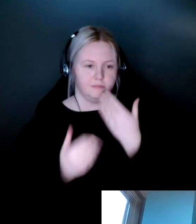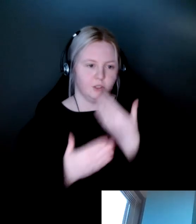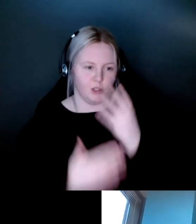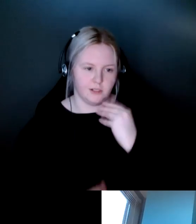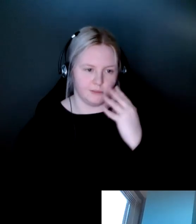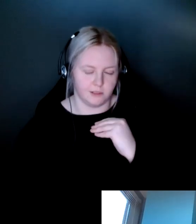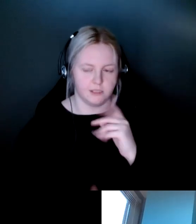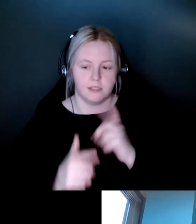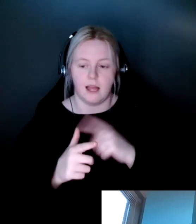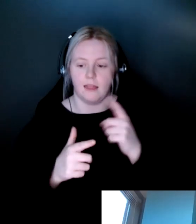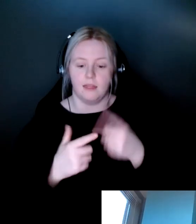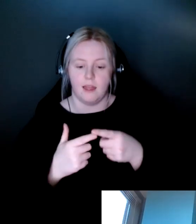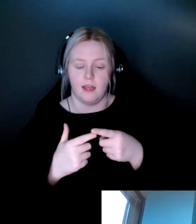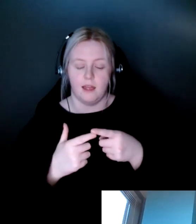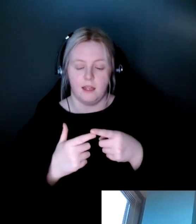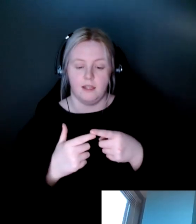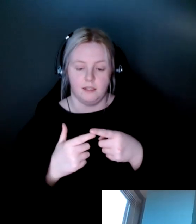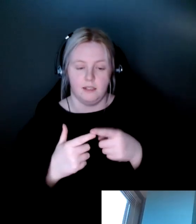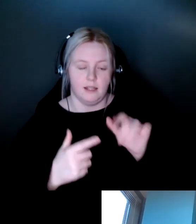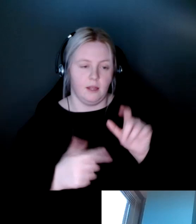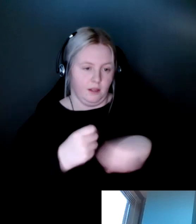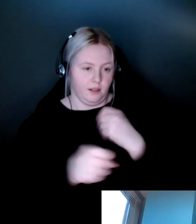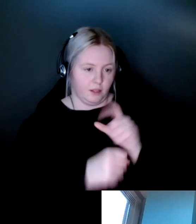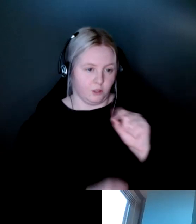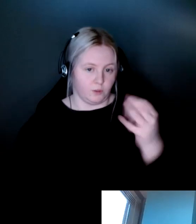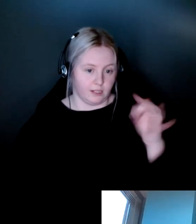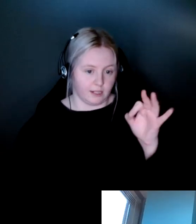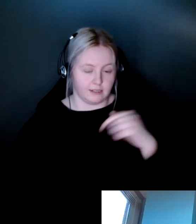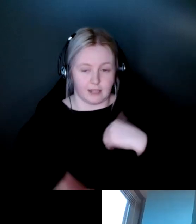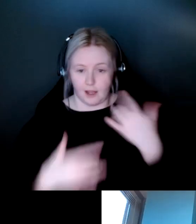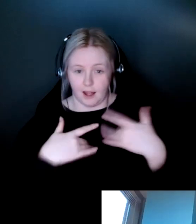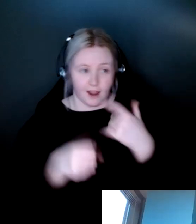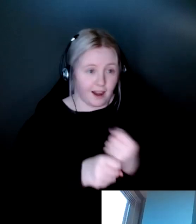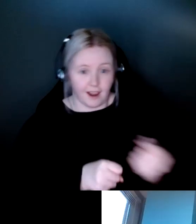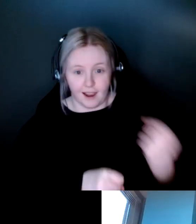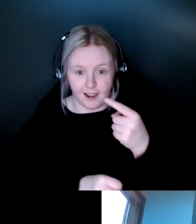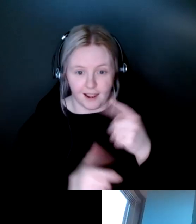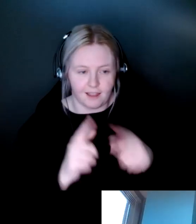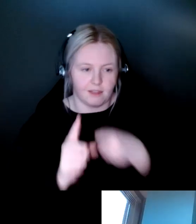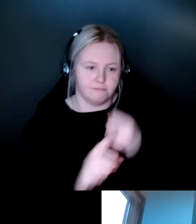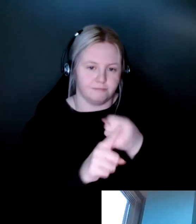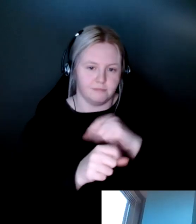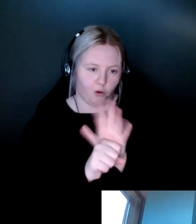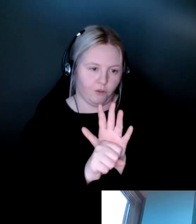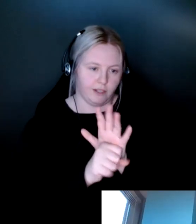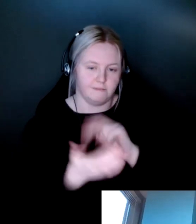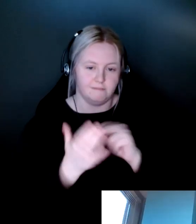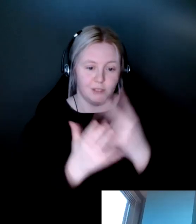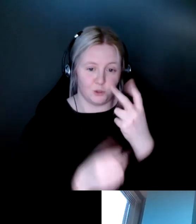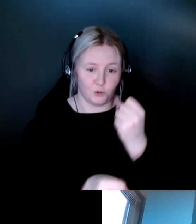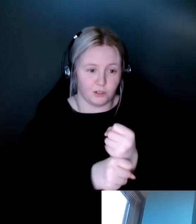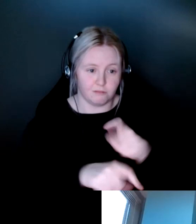And then, of course, that was that was in 2019. And I was all excited to go to the next one. But of course, the pandemic hit. And so for two years,